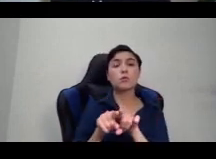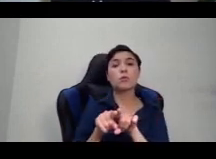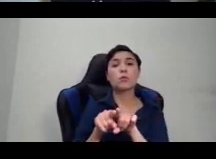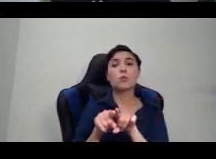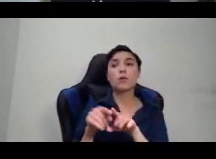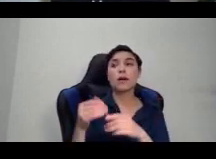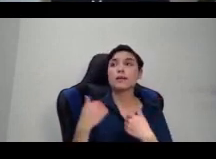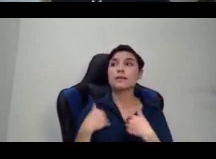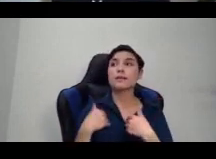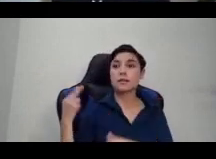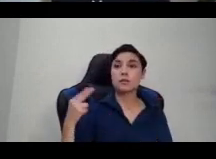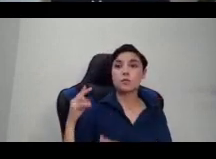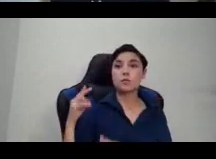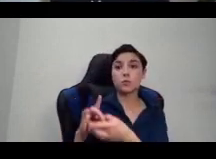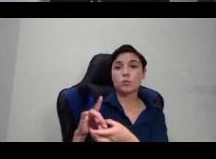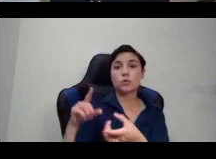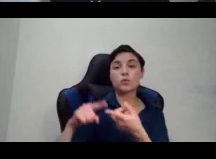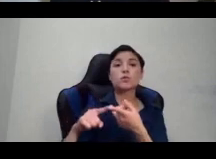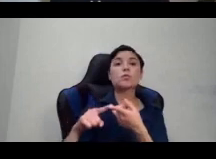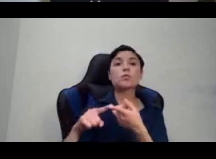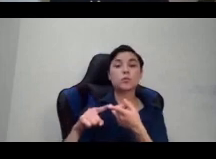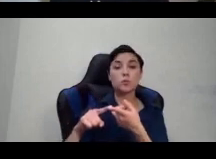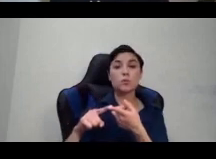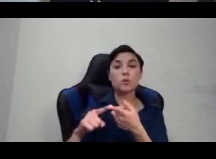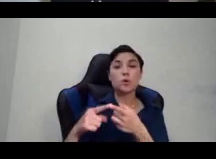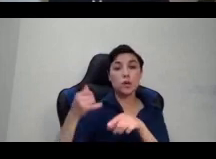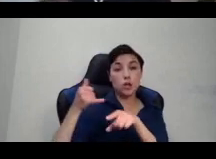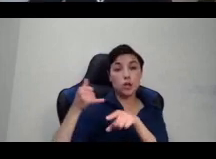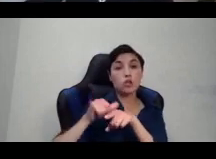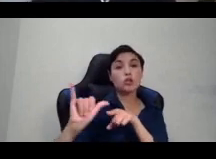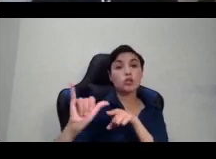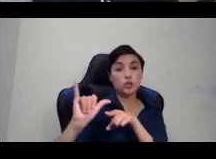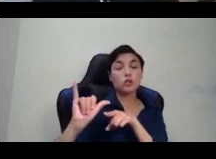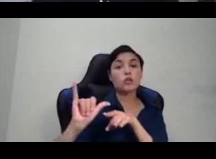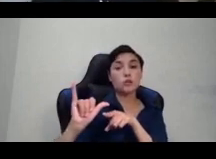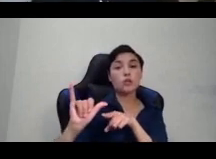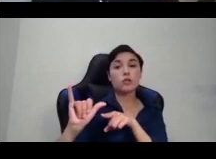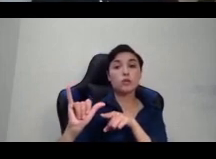is in the indigenous languages of that area means medicine person.